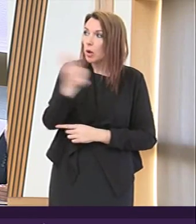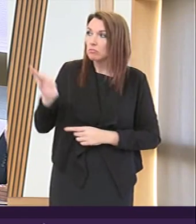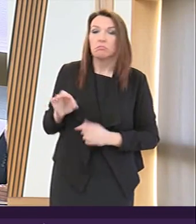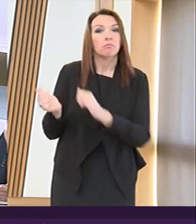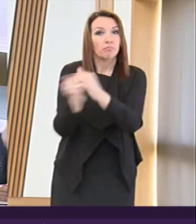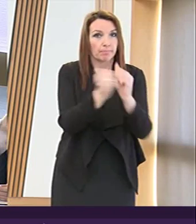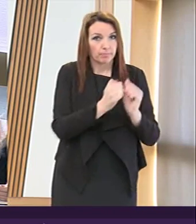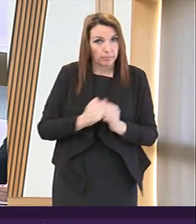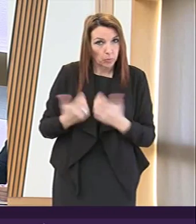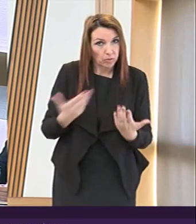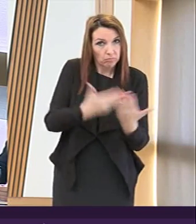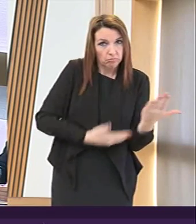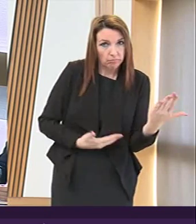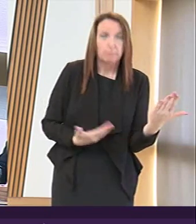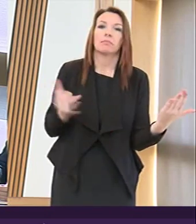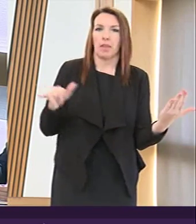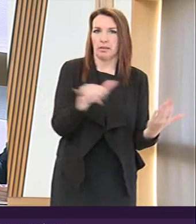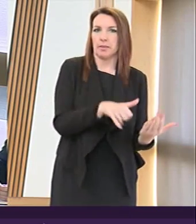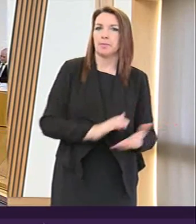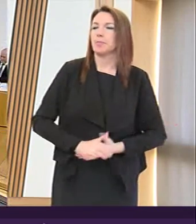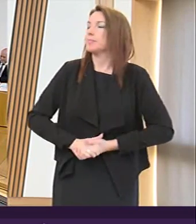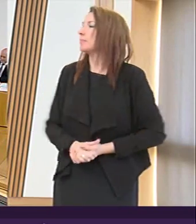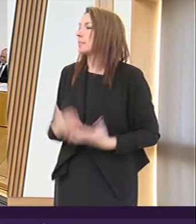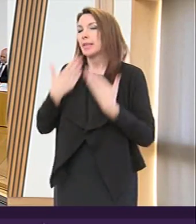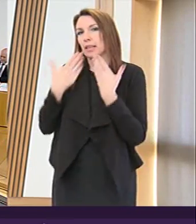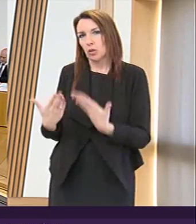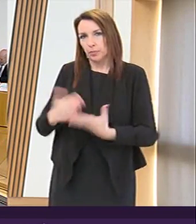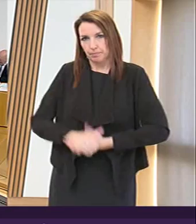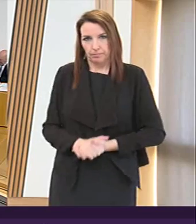content with these instruments, please? Thank you